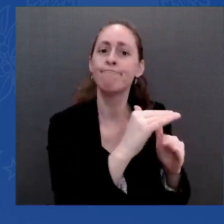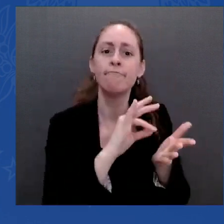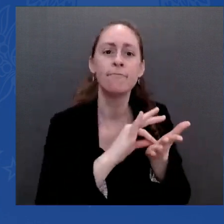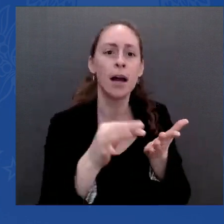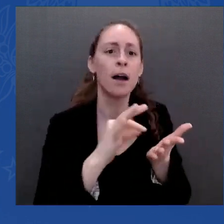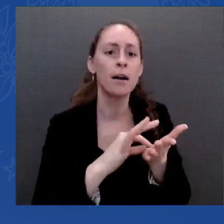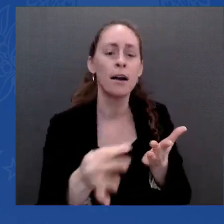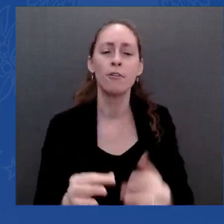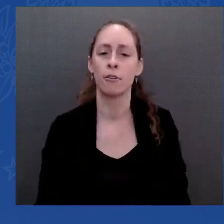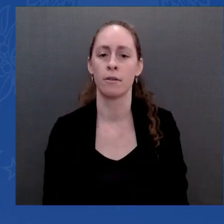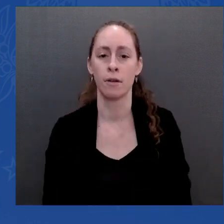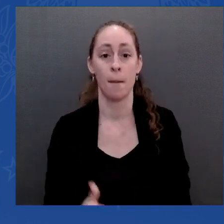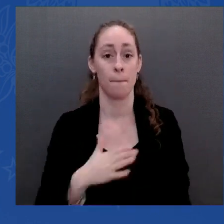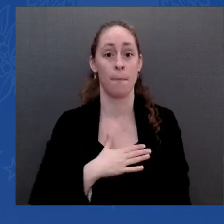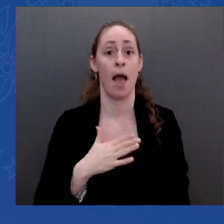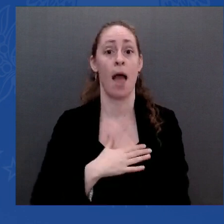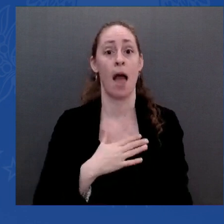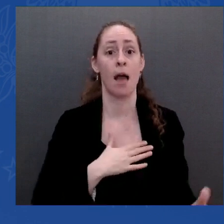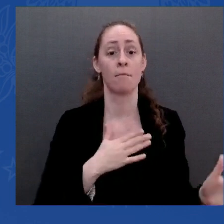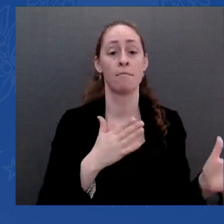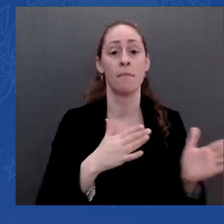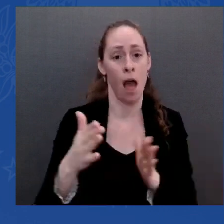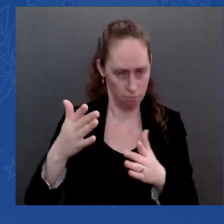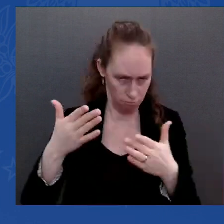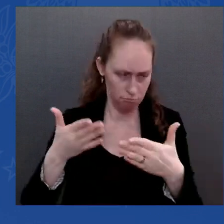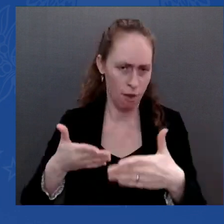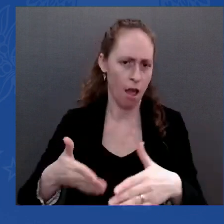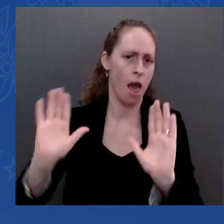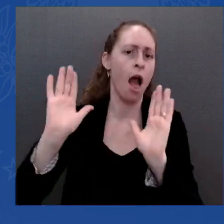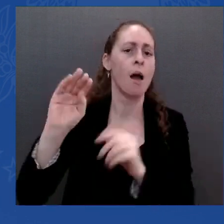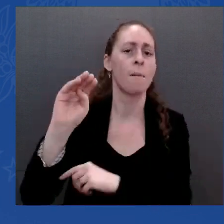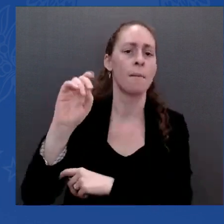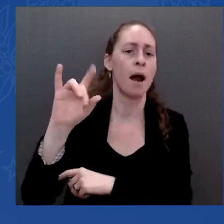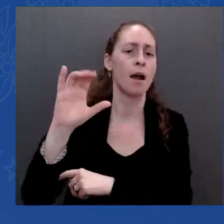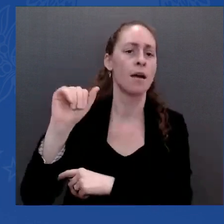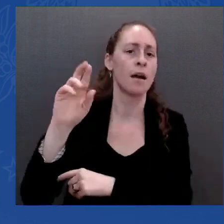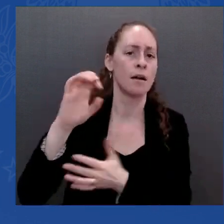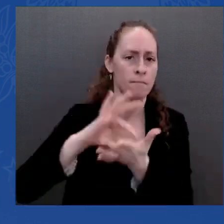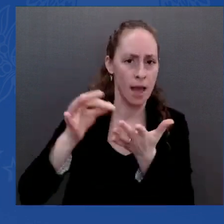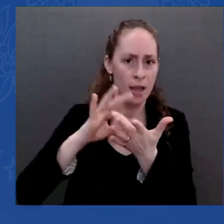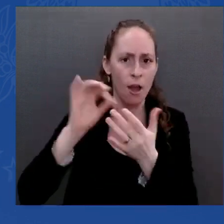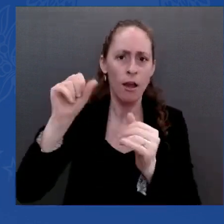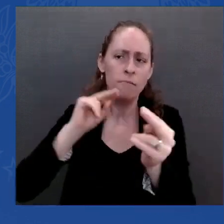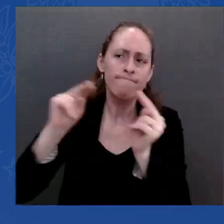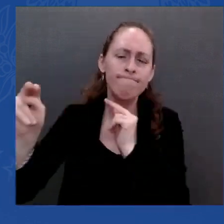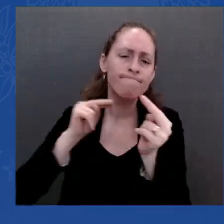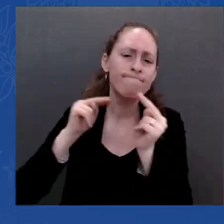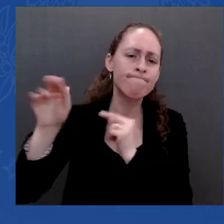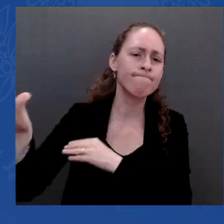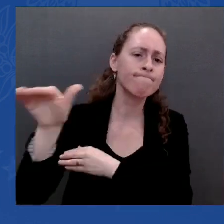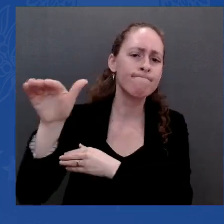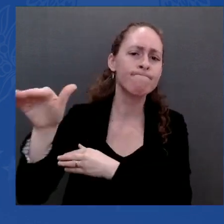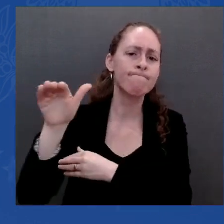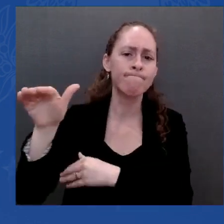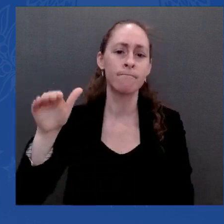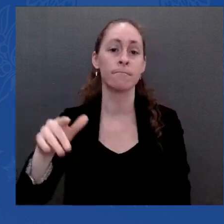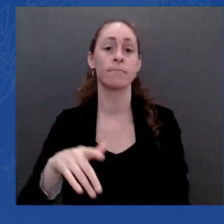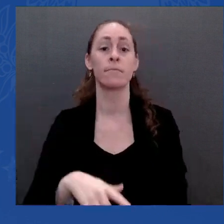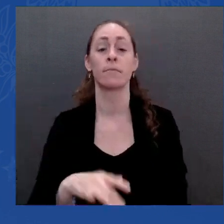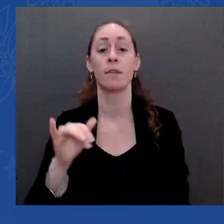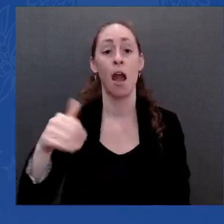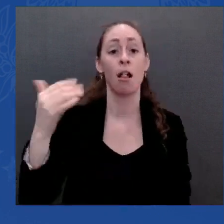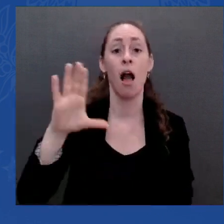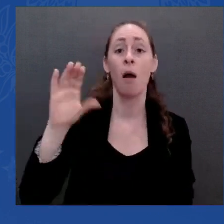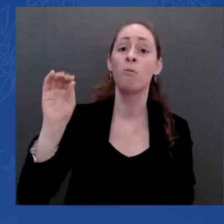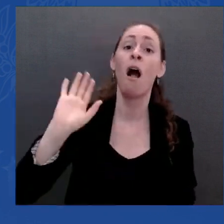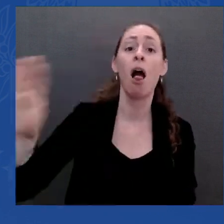individual drug. If the company says, I'm not going to, I'm not going to sell it to that price, fine. But they're going lose millions of customers.